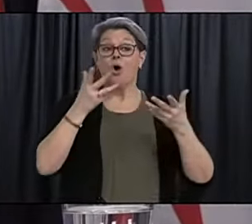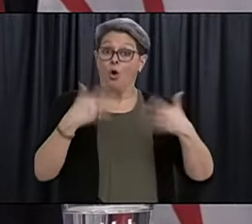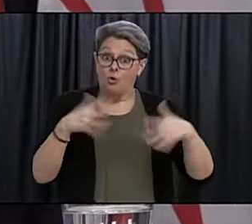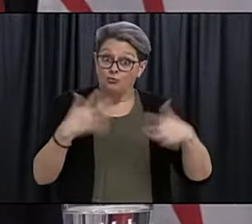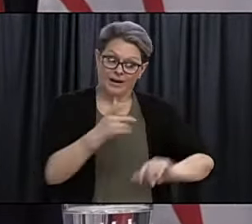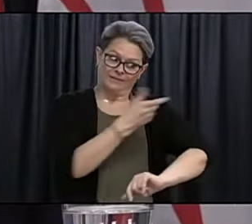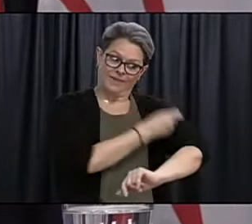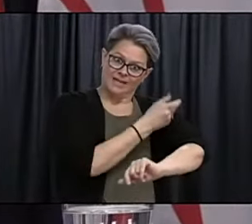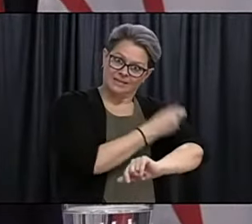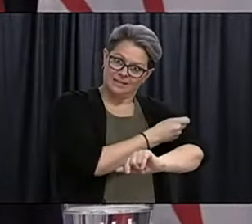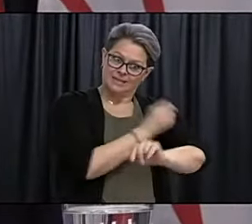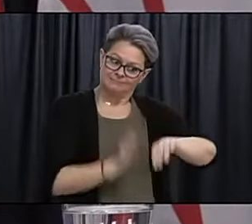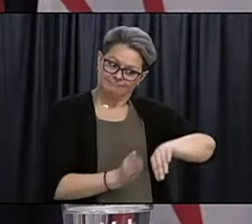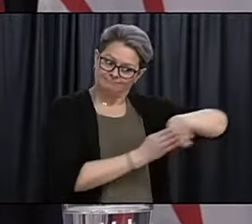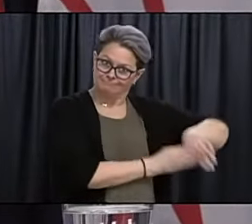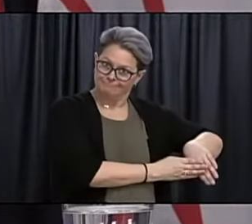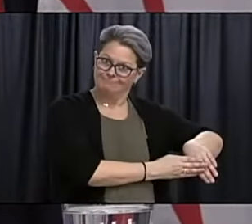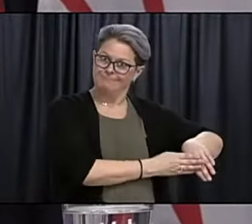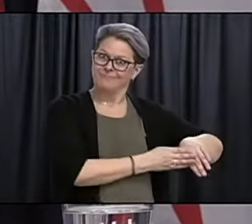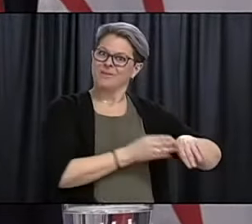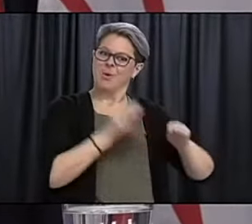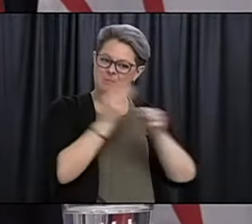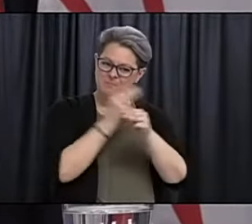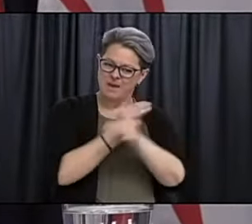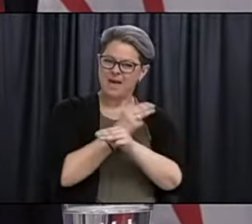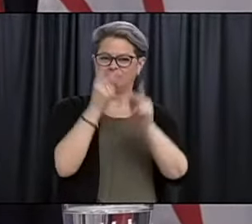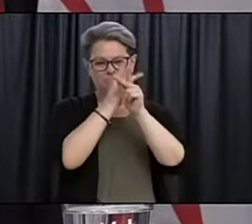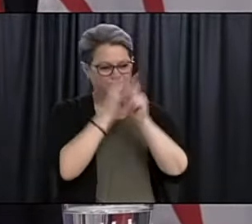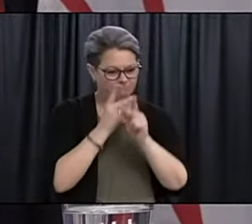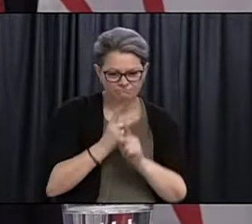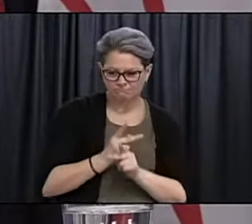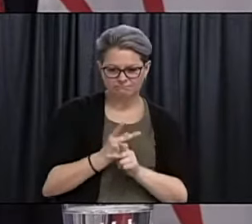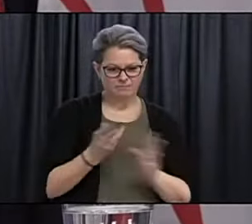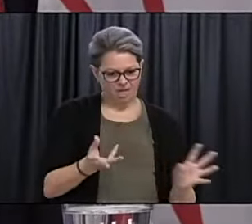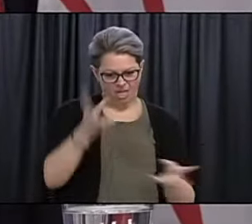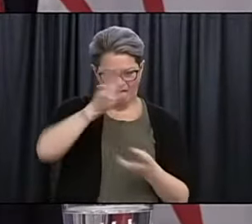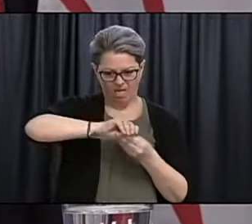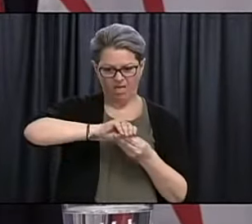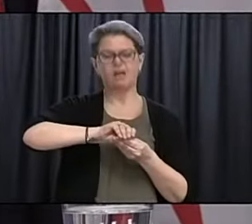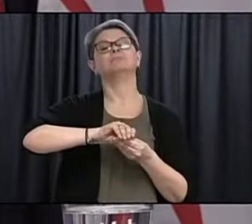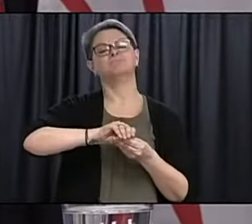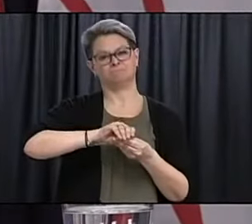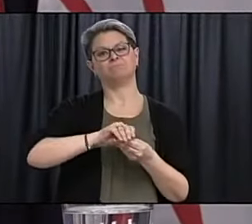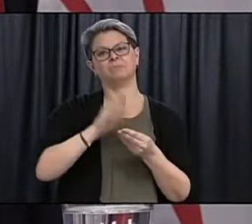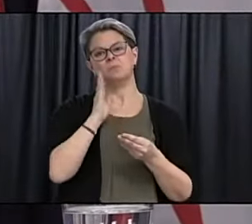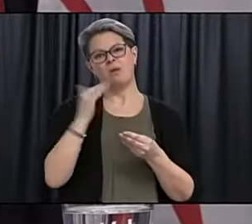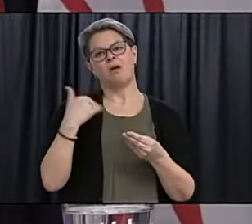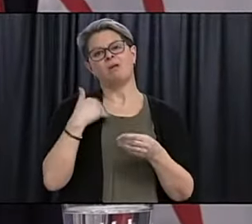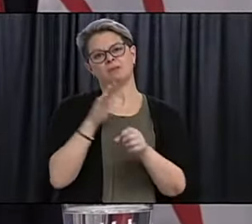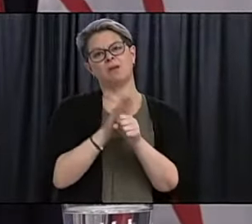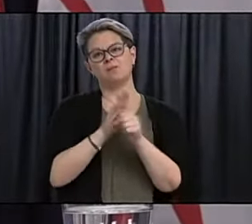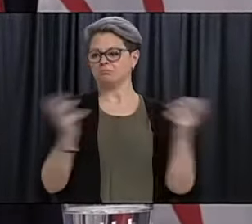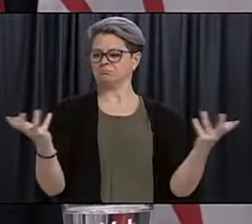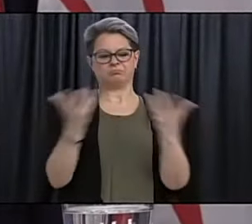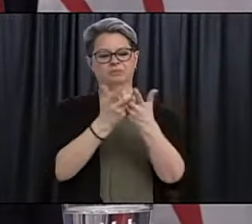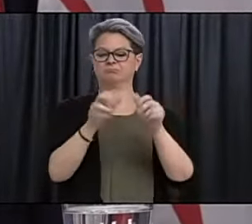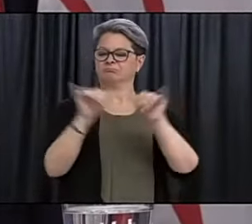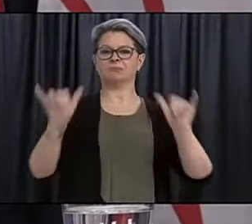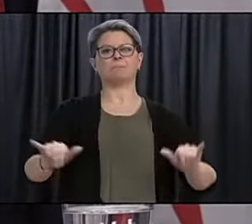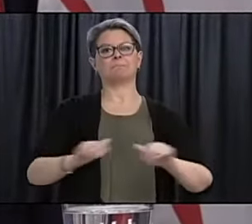to date, the math puts us pretty close, given the vaccine supply that we're anticipating.